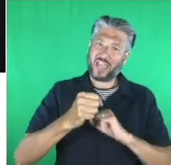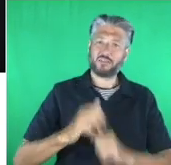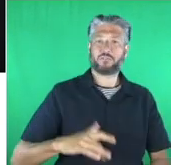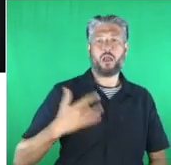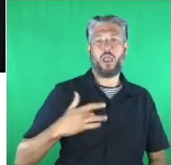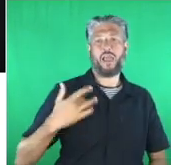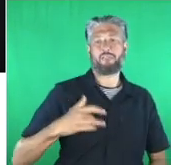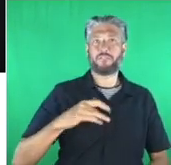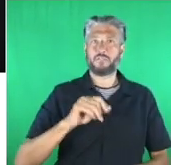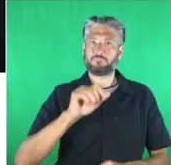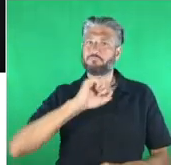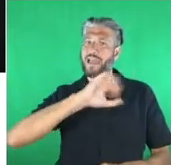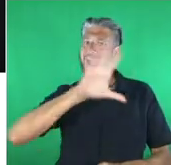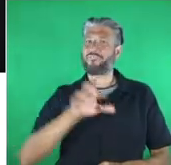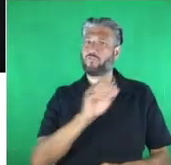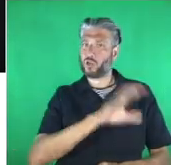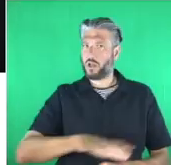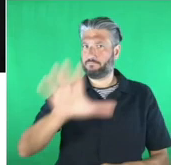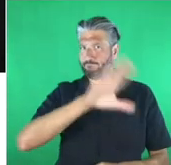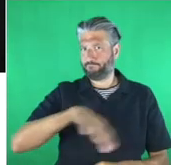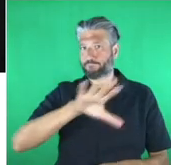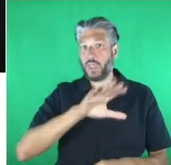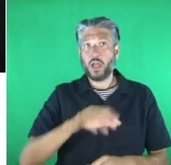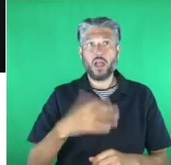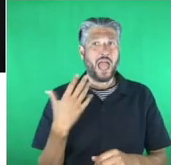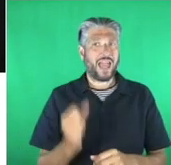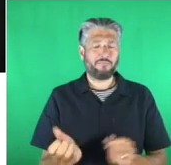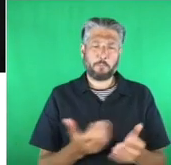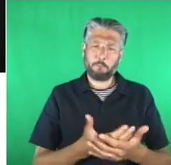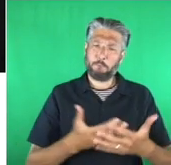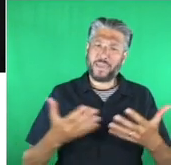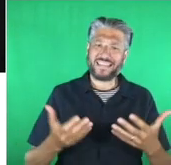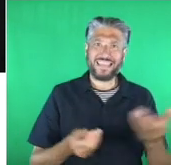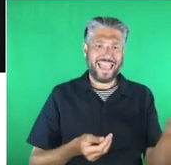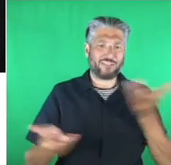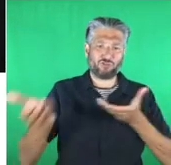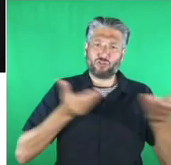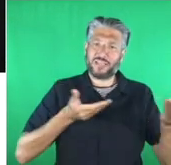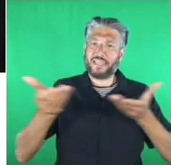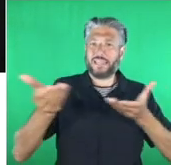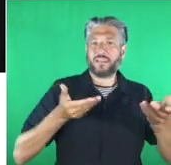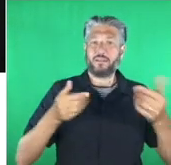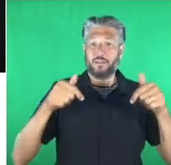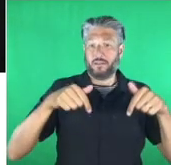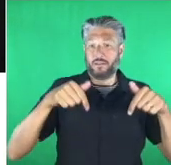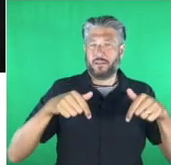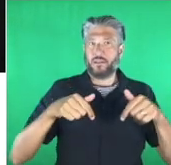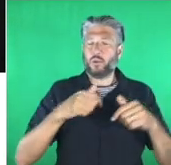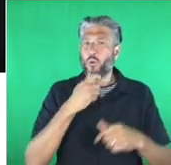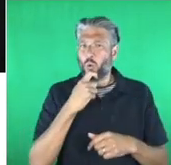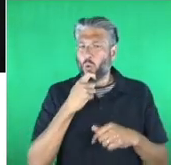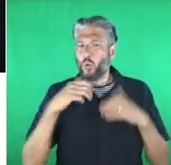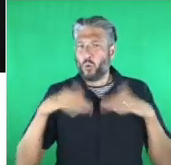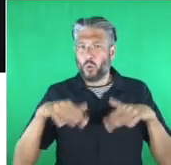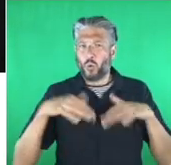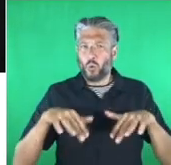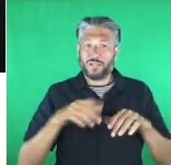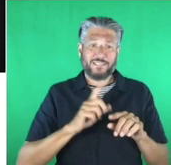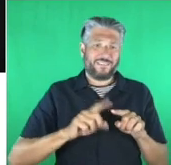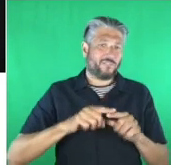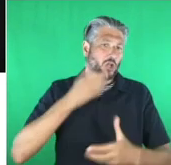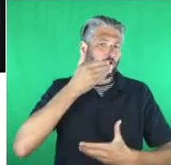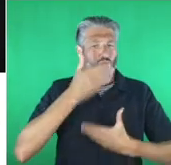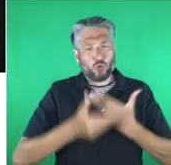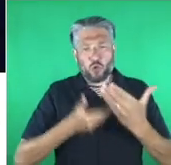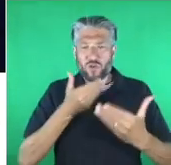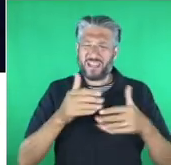quality of entries from across the globe and just like the other awards there were lots of amazing and inspiring stories which didn't make